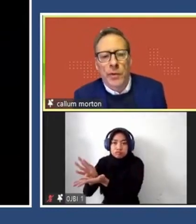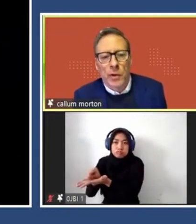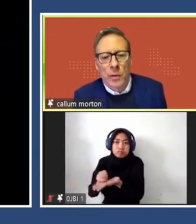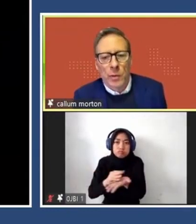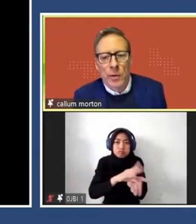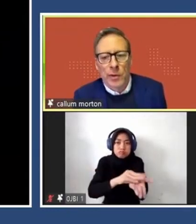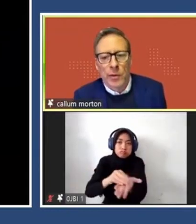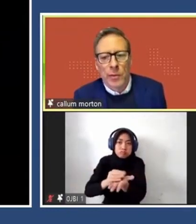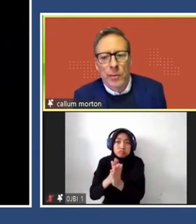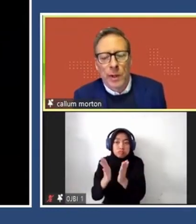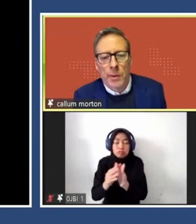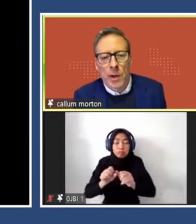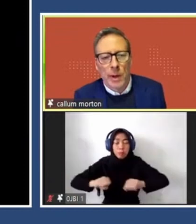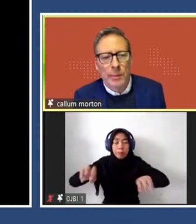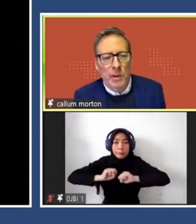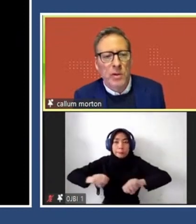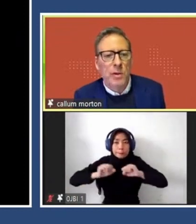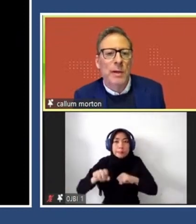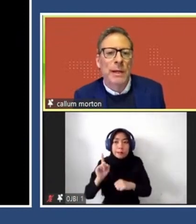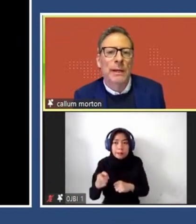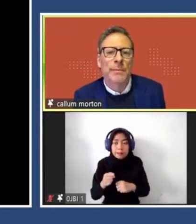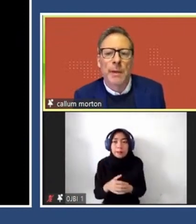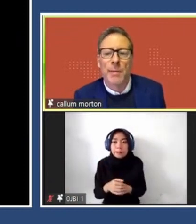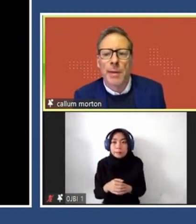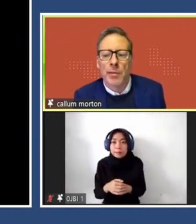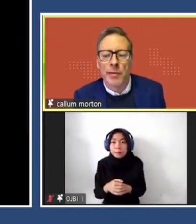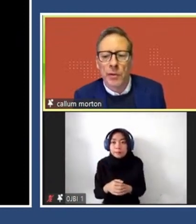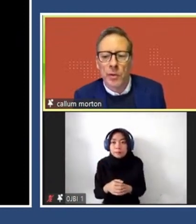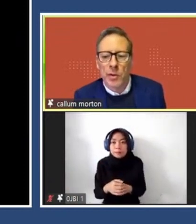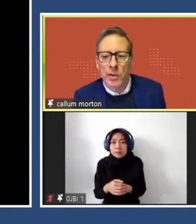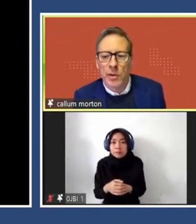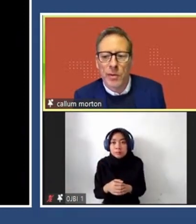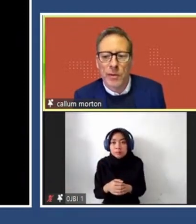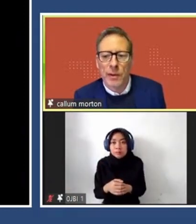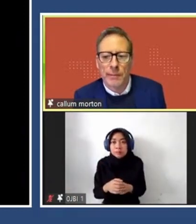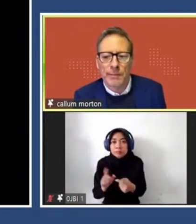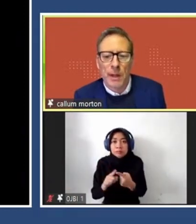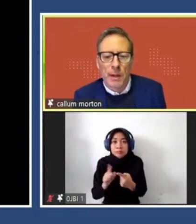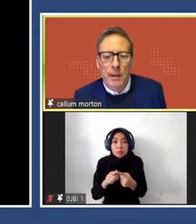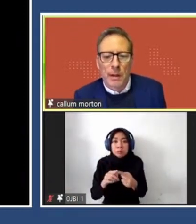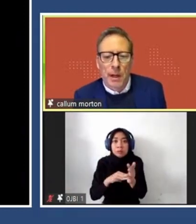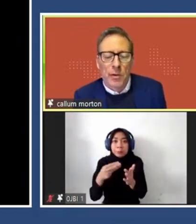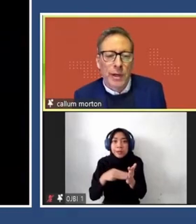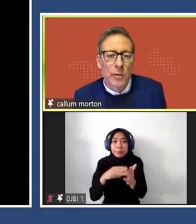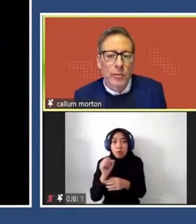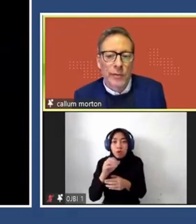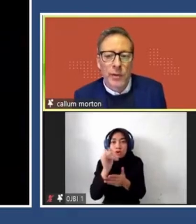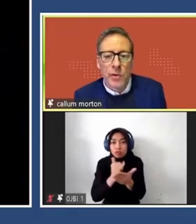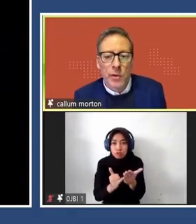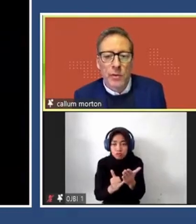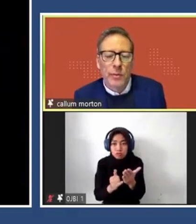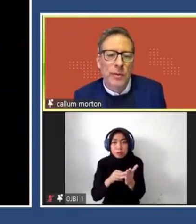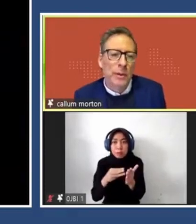We've also, we also co-publish Memo Review, which is a